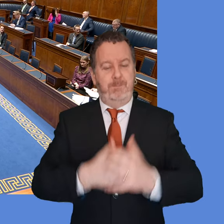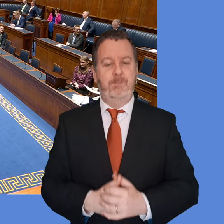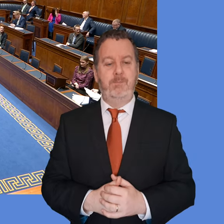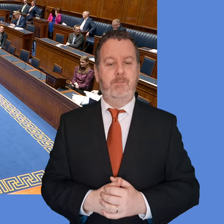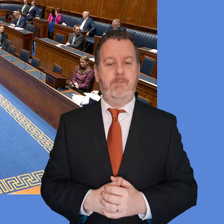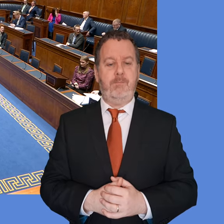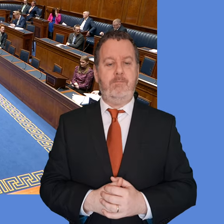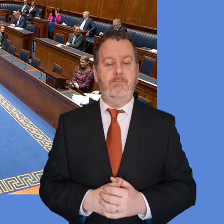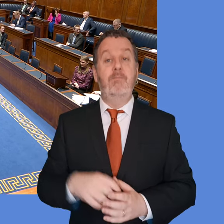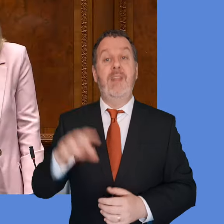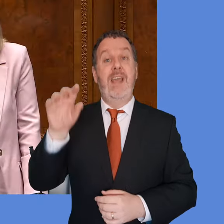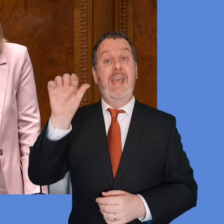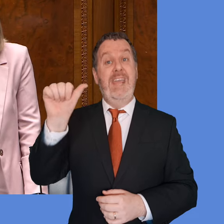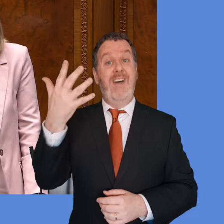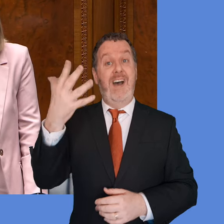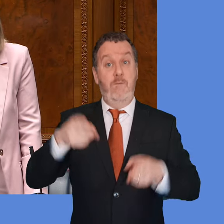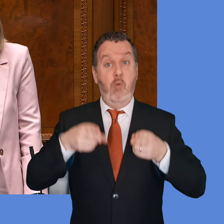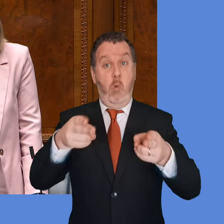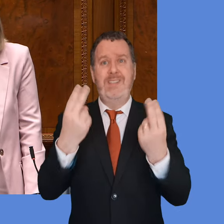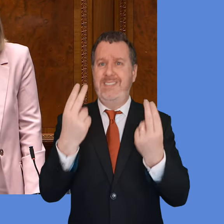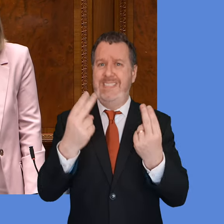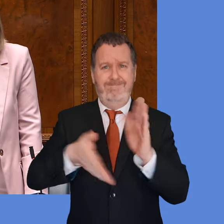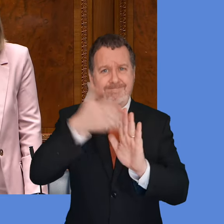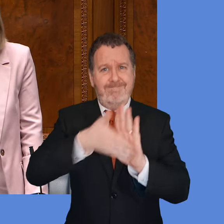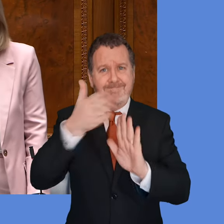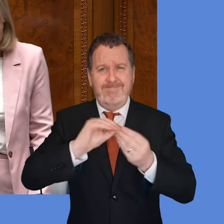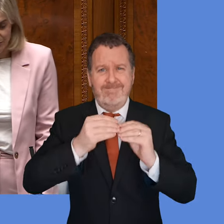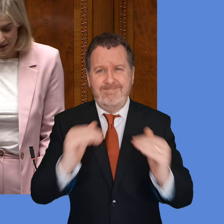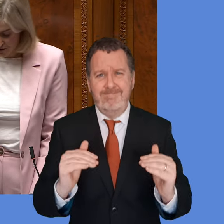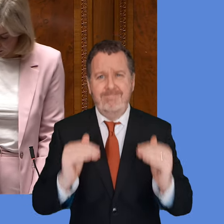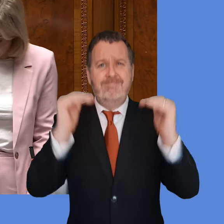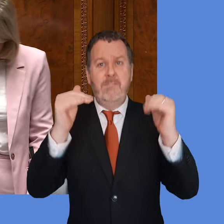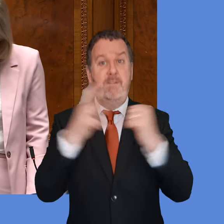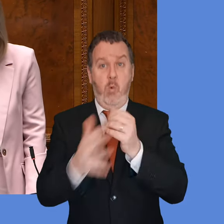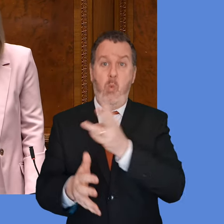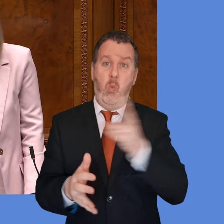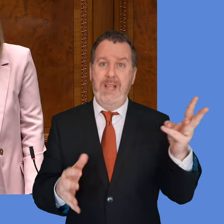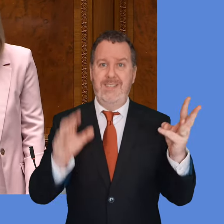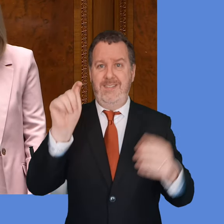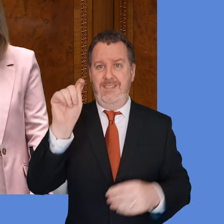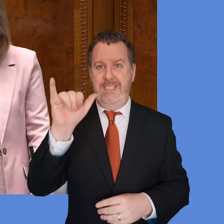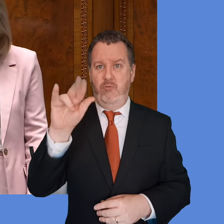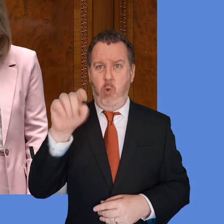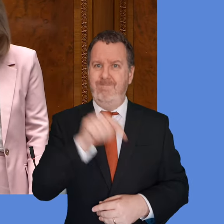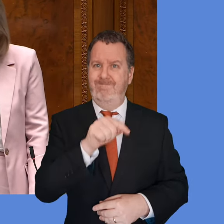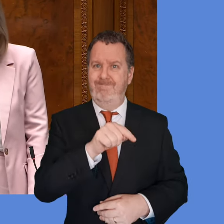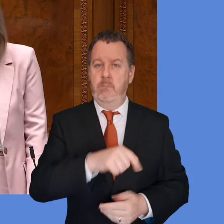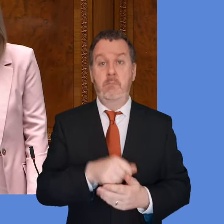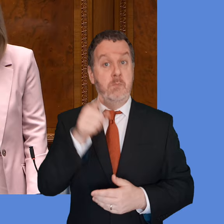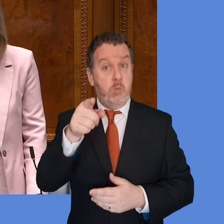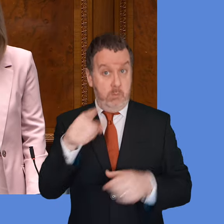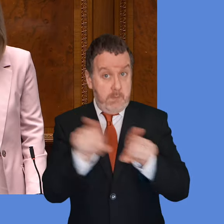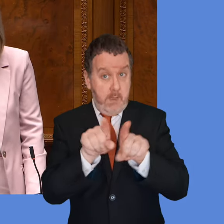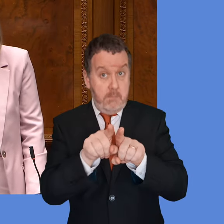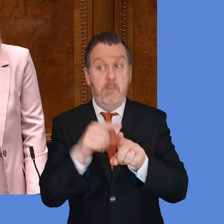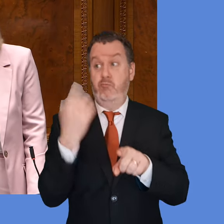Minister, the A5 road upgrade is a hugely important infrastructure project for the people of West Tyrone. Would the First Minister join me in